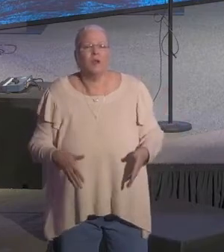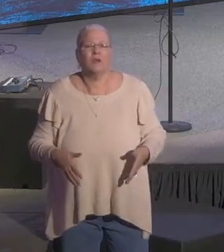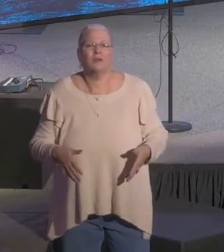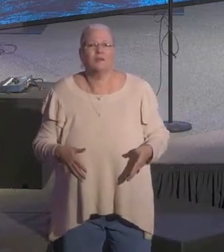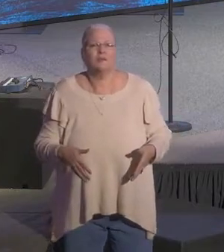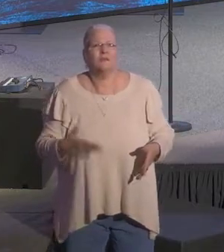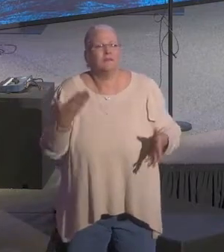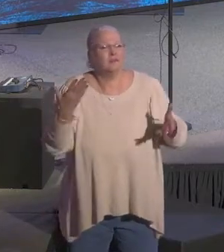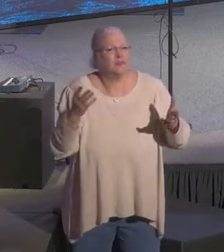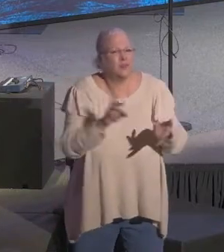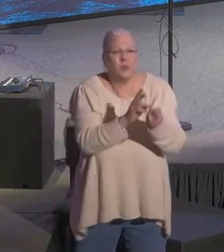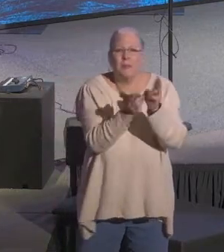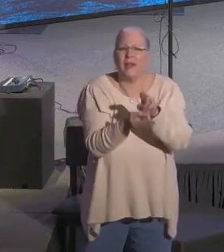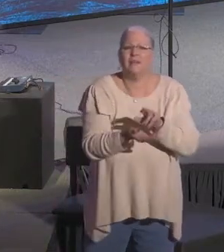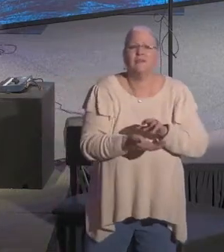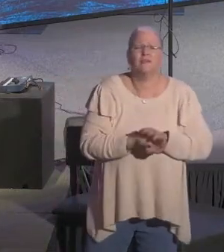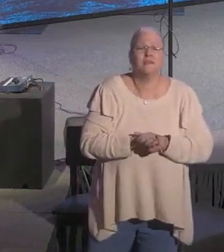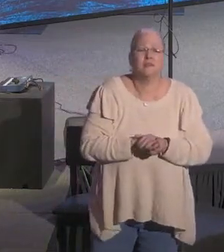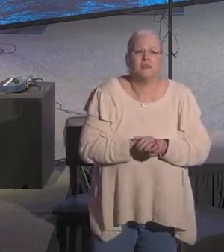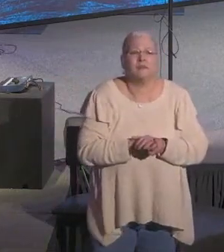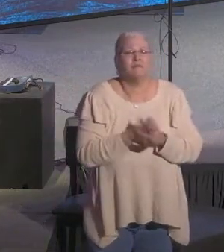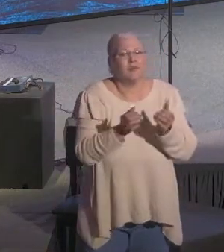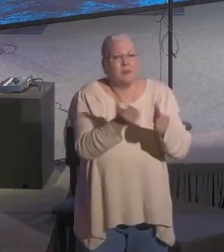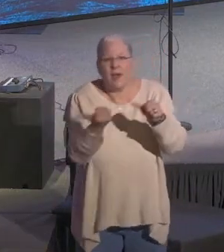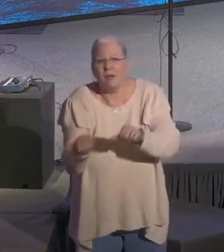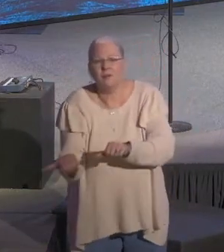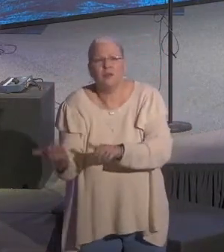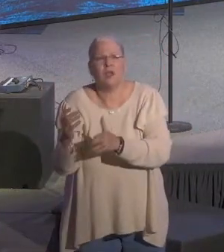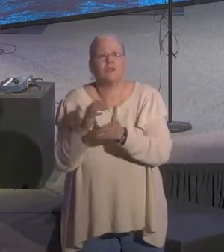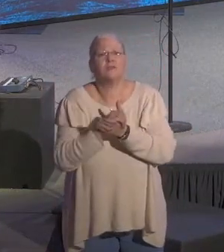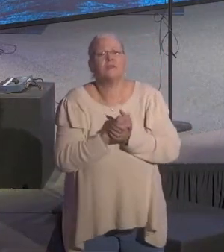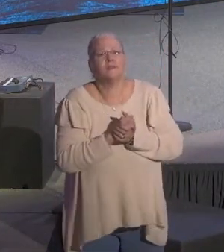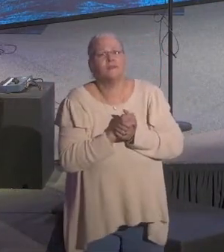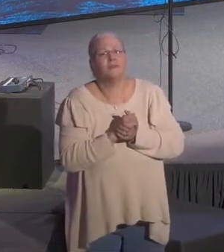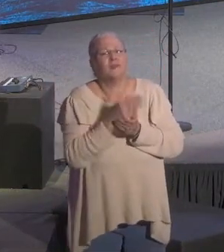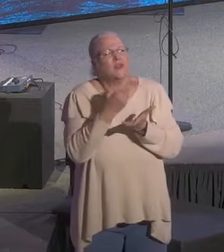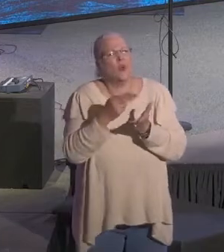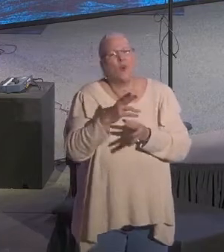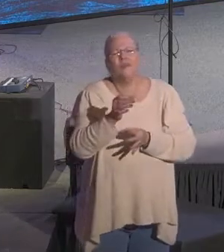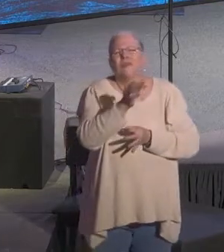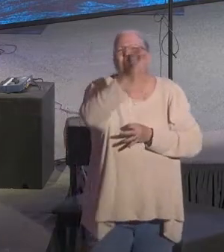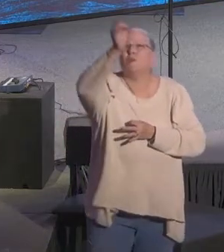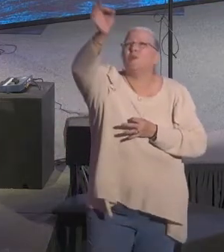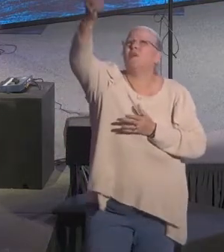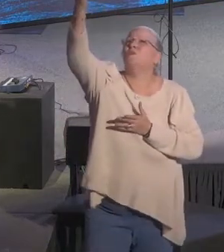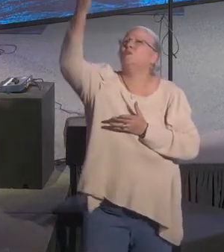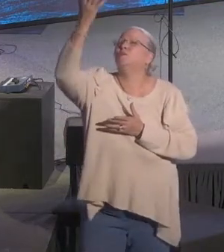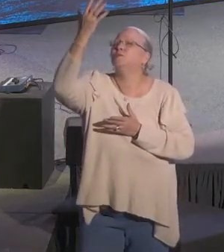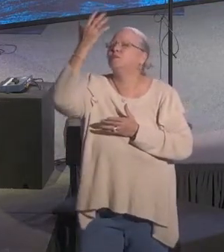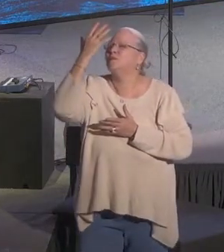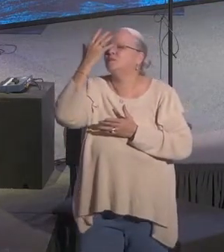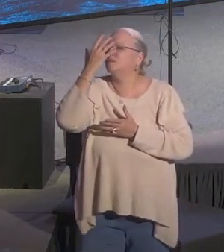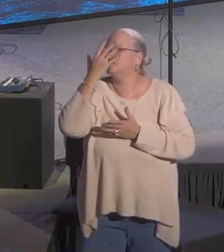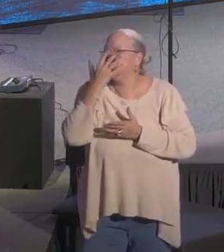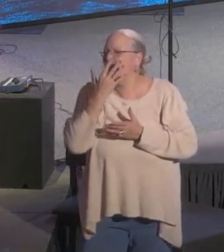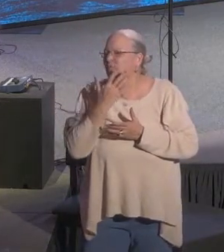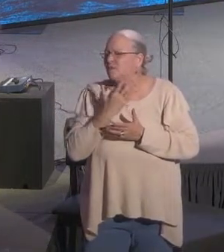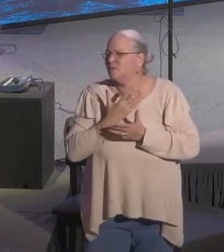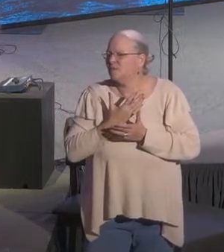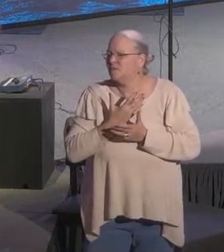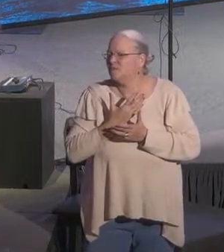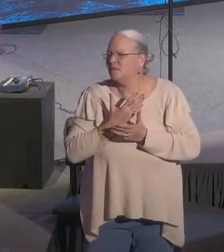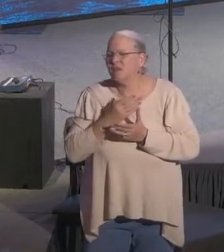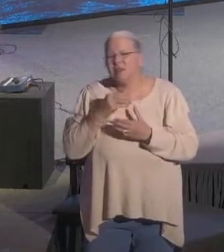but those who accepted his message were baptized and about 3,000 were added to their number that day. The first church